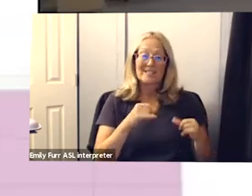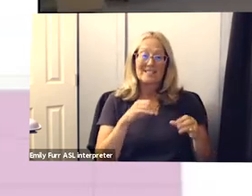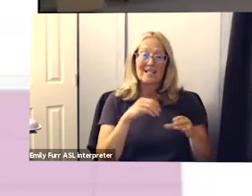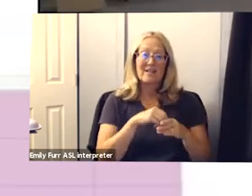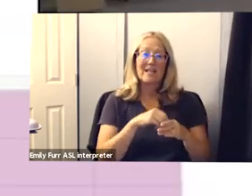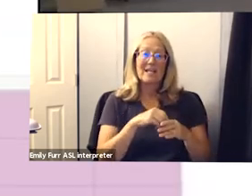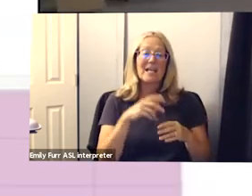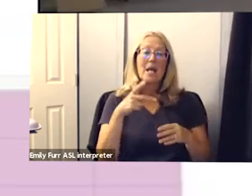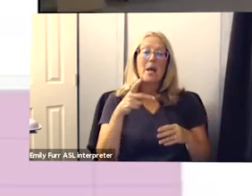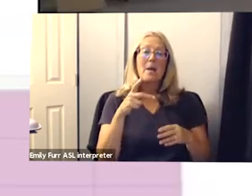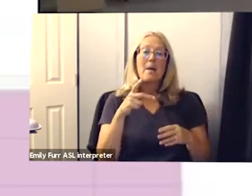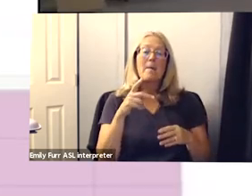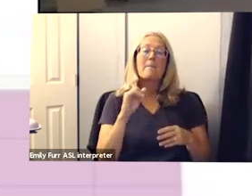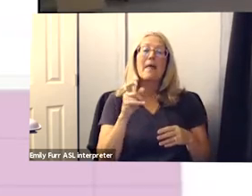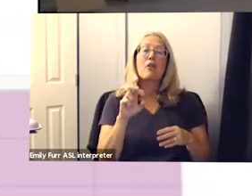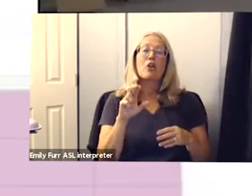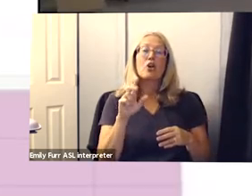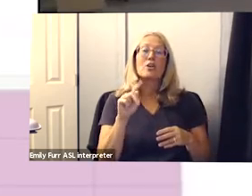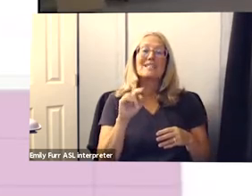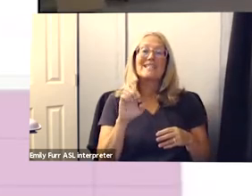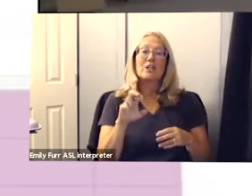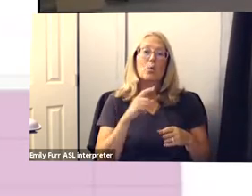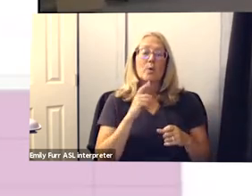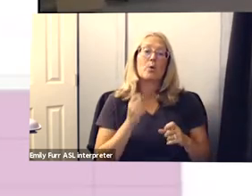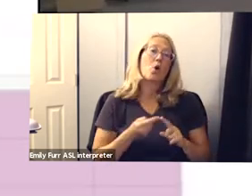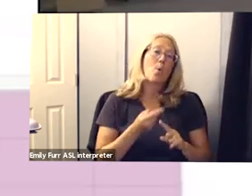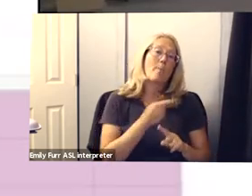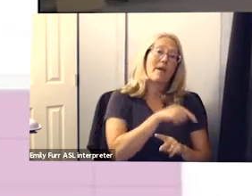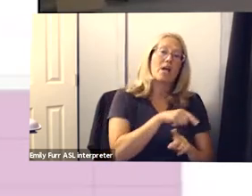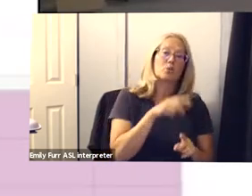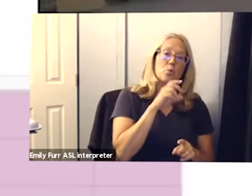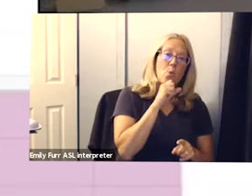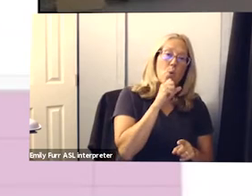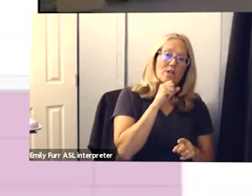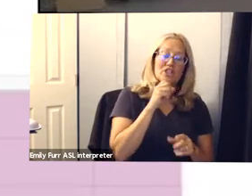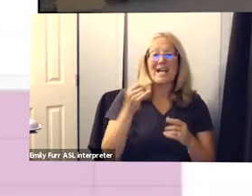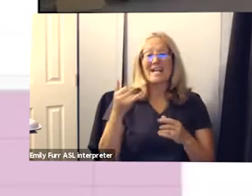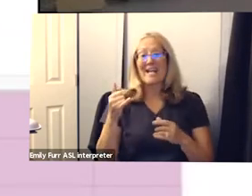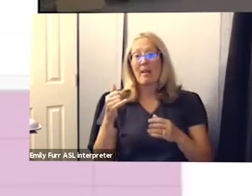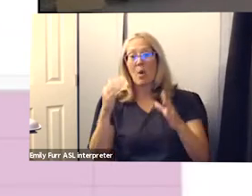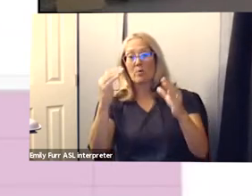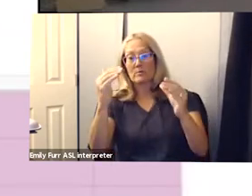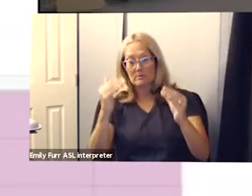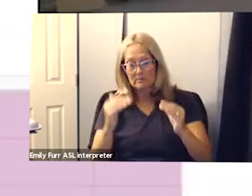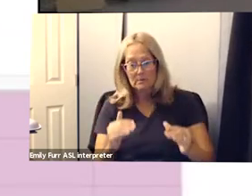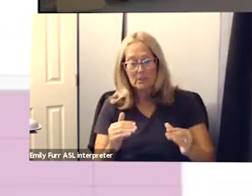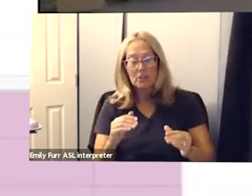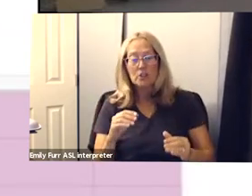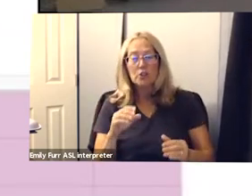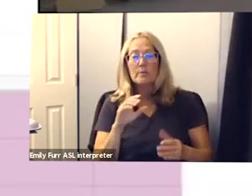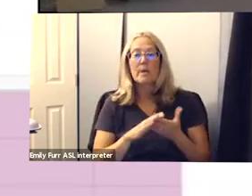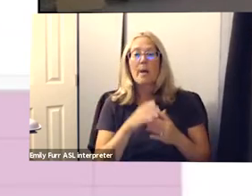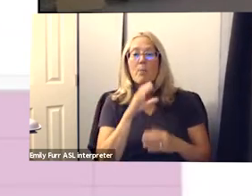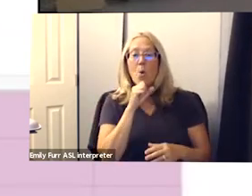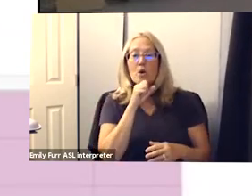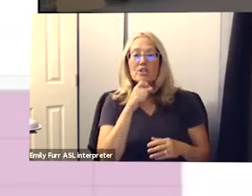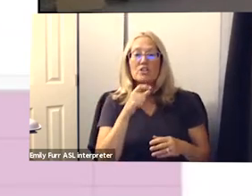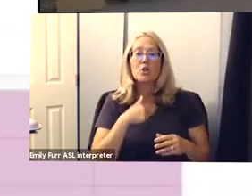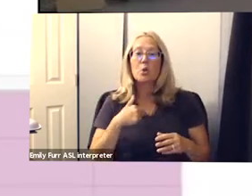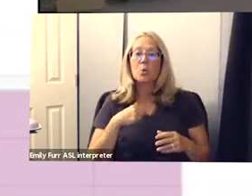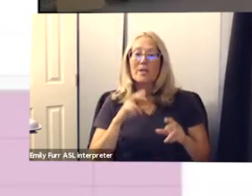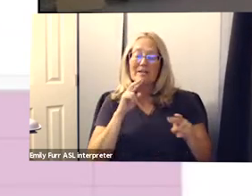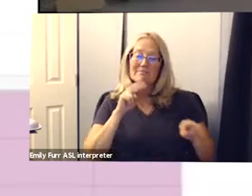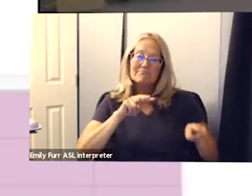tiered system we would be back in orange from yellow um as a district we will remain vigilant